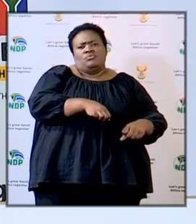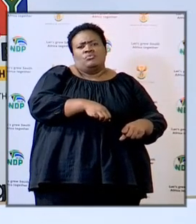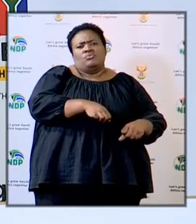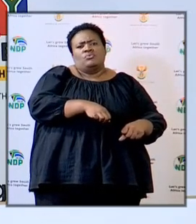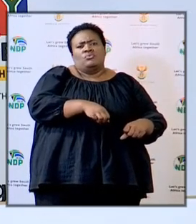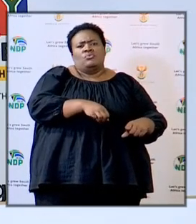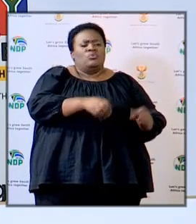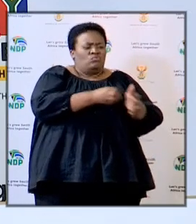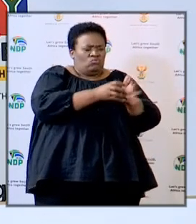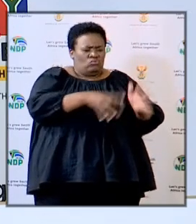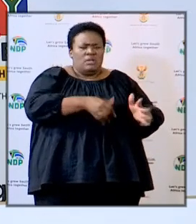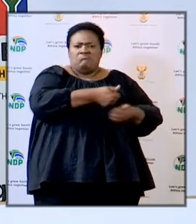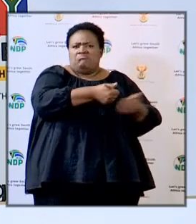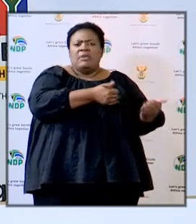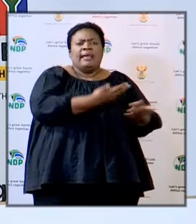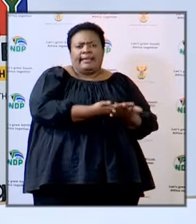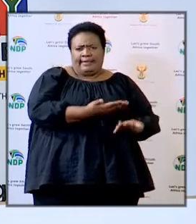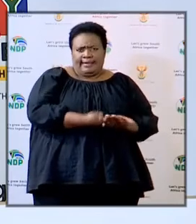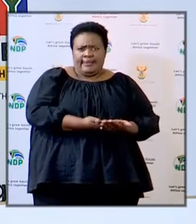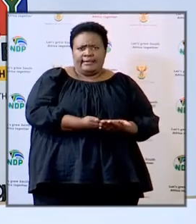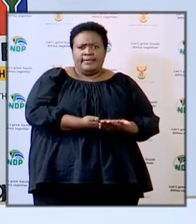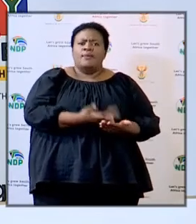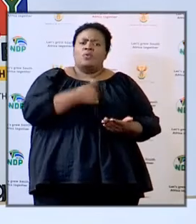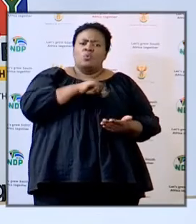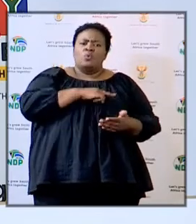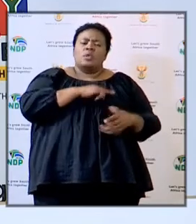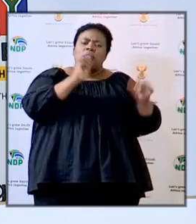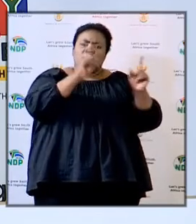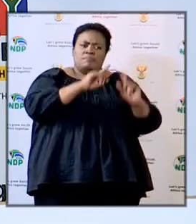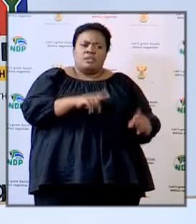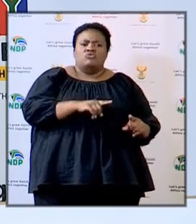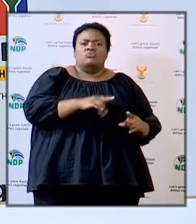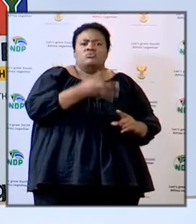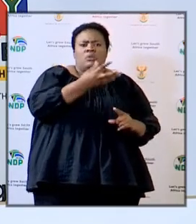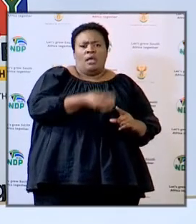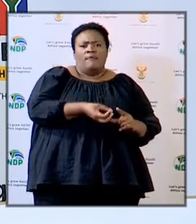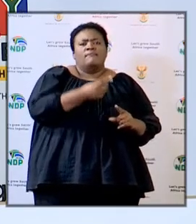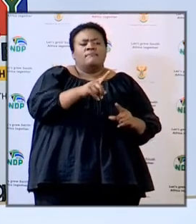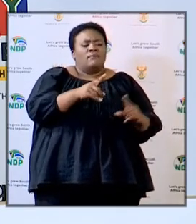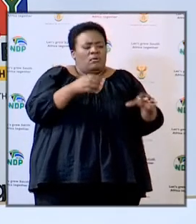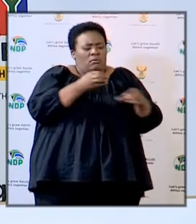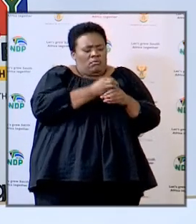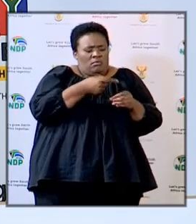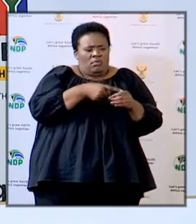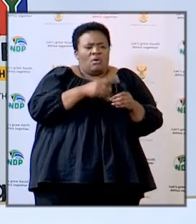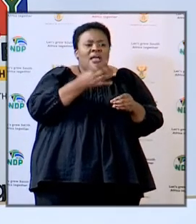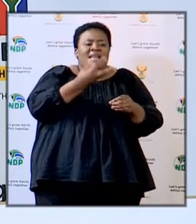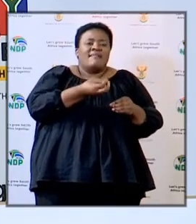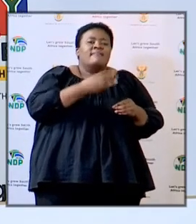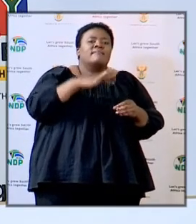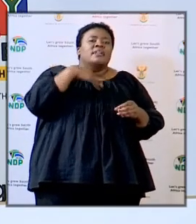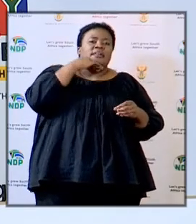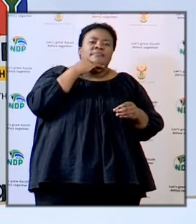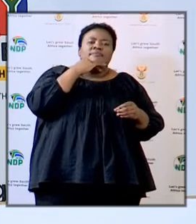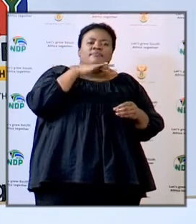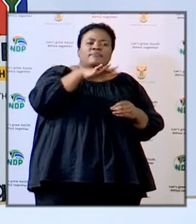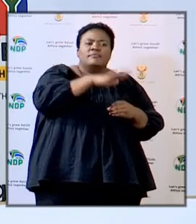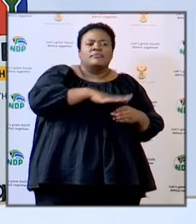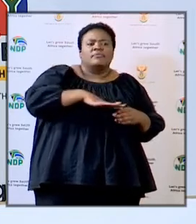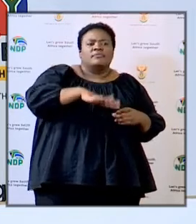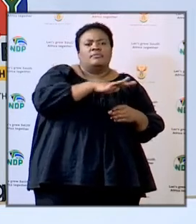receive learners we've also made special provision for deviation for small schools with enough facilities